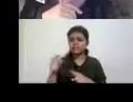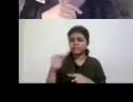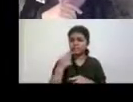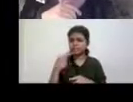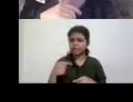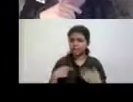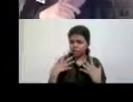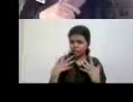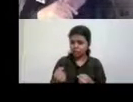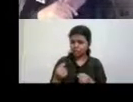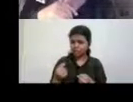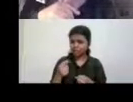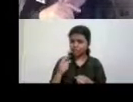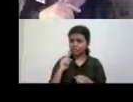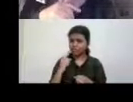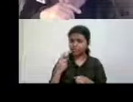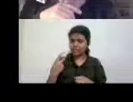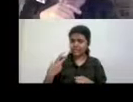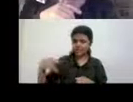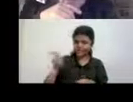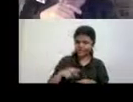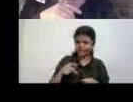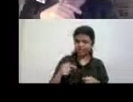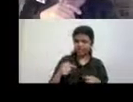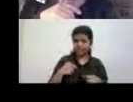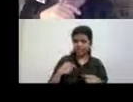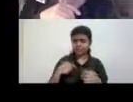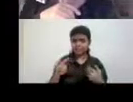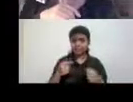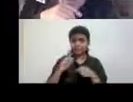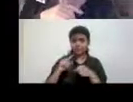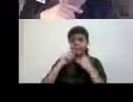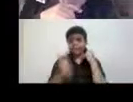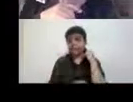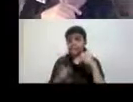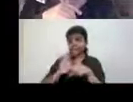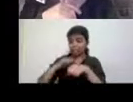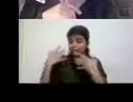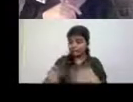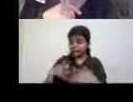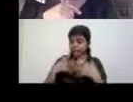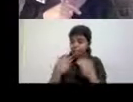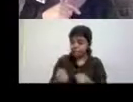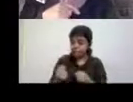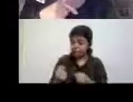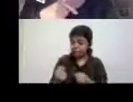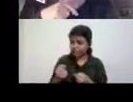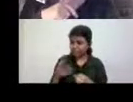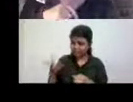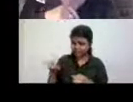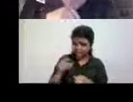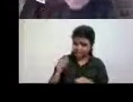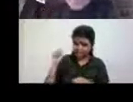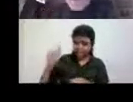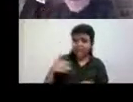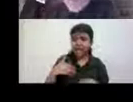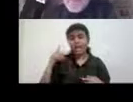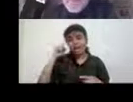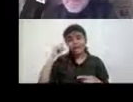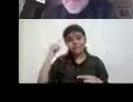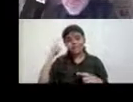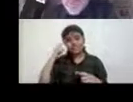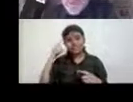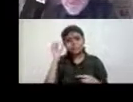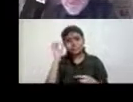voluntarily to help you improve services after my last experience here. I might be mad, but I'm not that mad. Um,